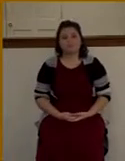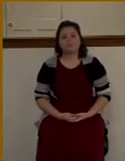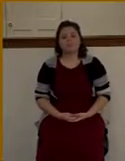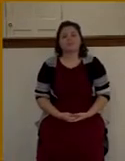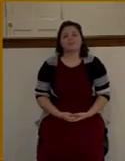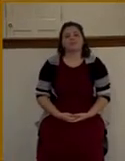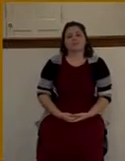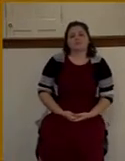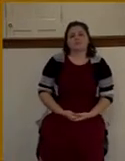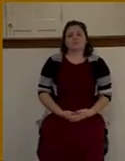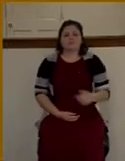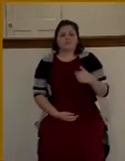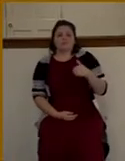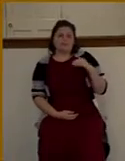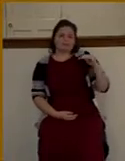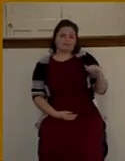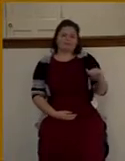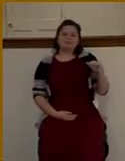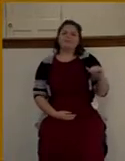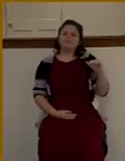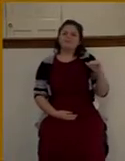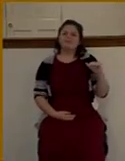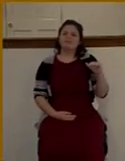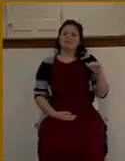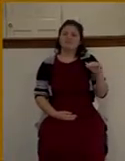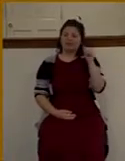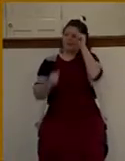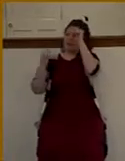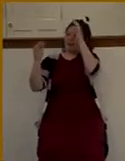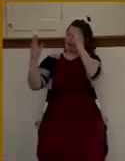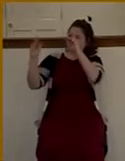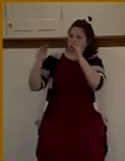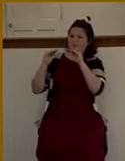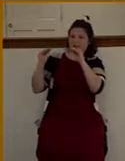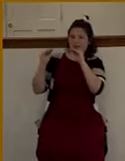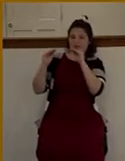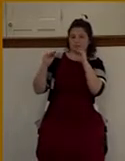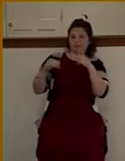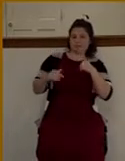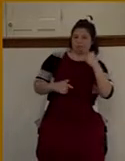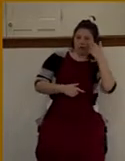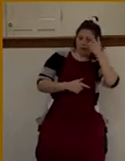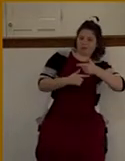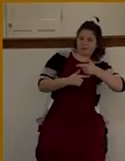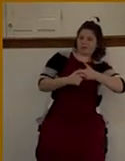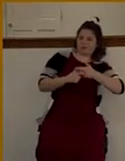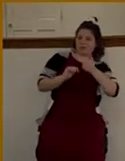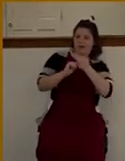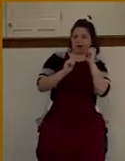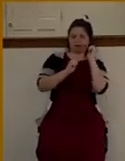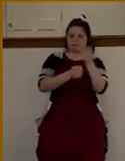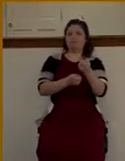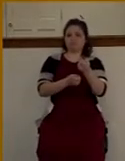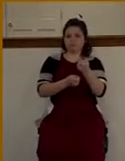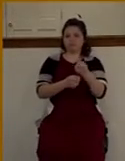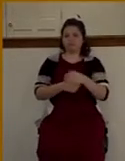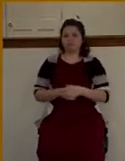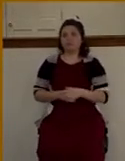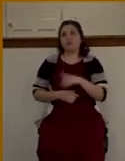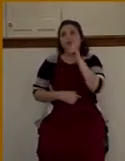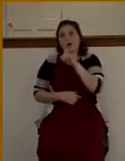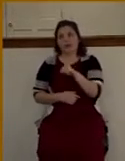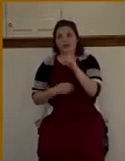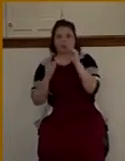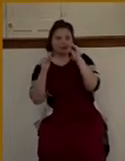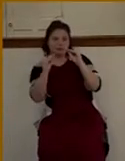When I was a boy, my father taught me and my brothers how to fish. Actually, I should say he taught my three brothers how to